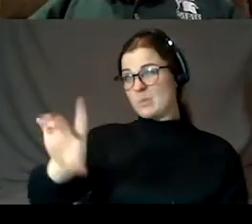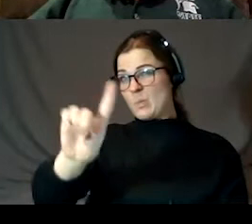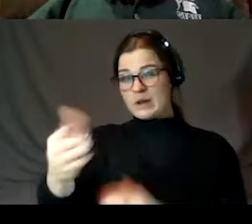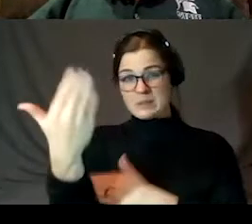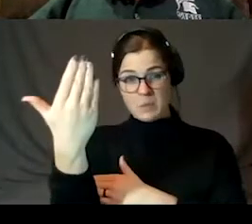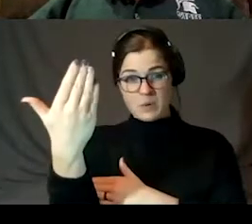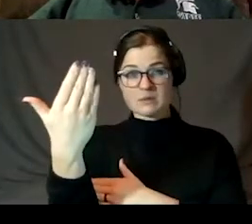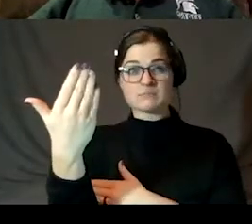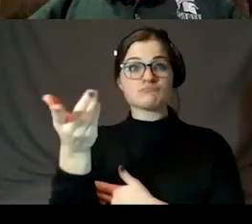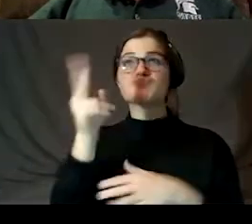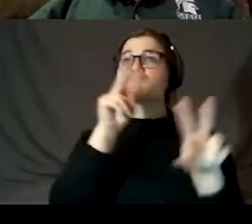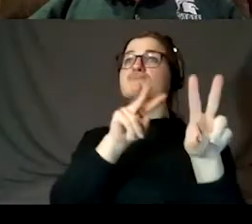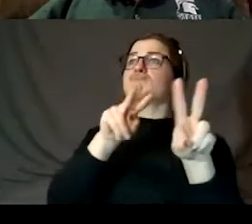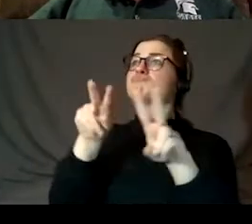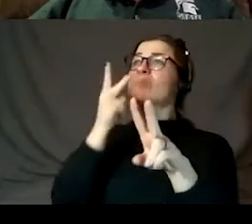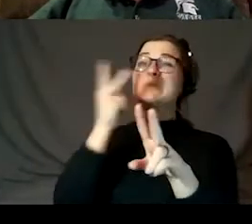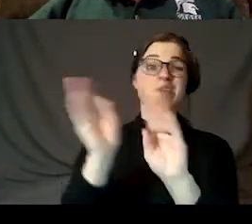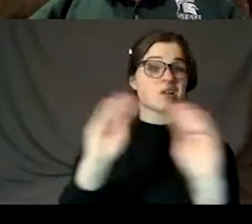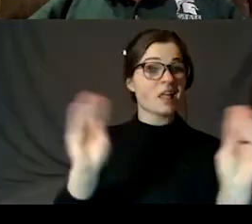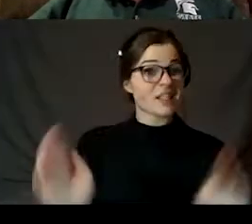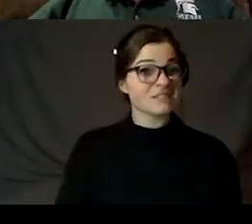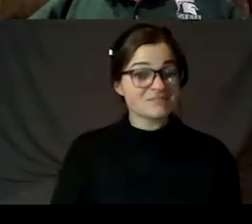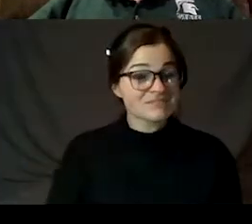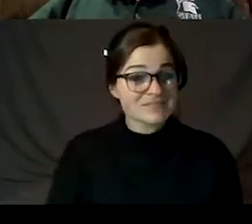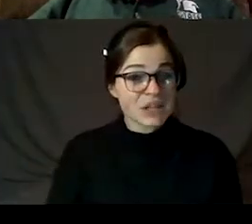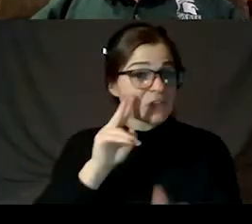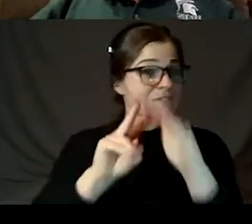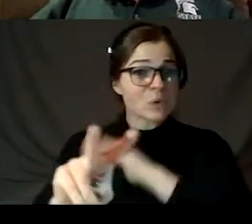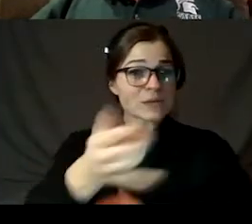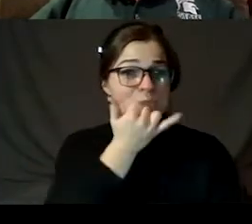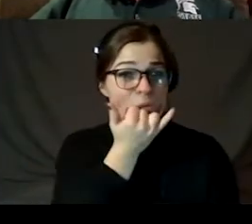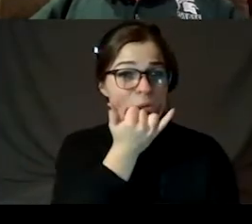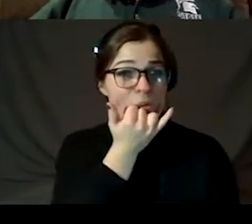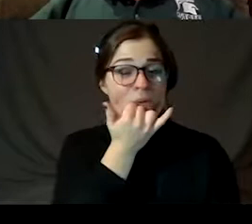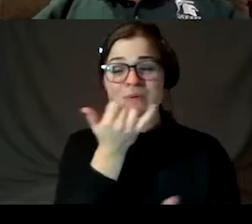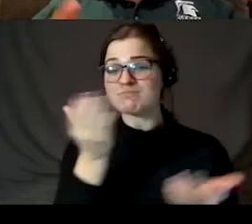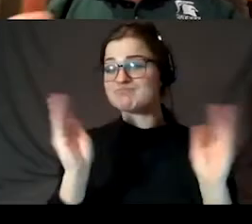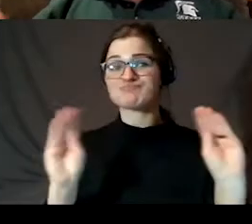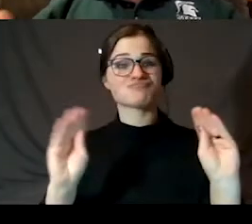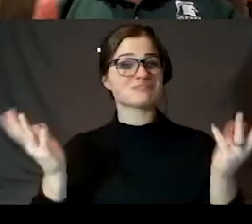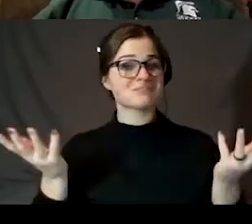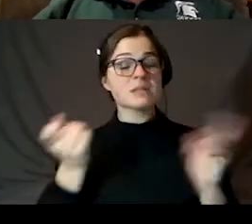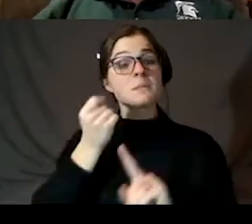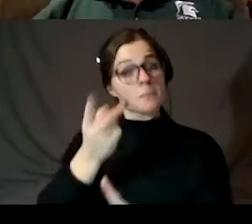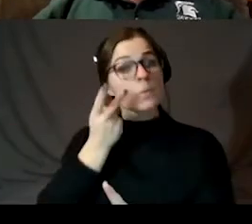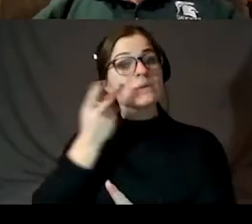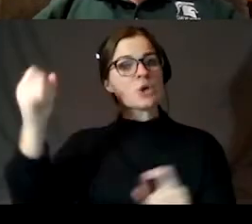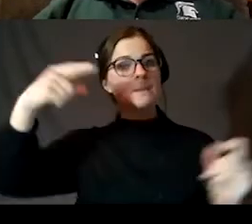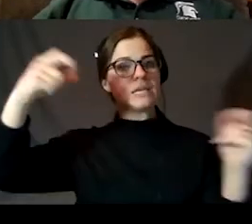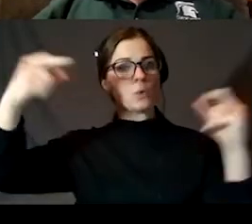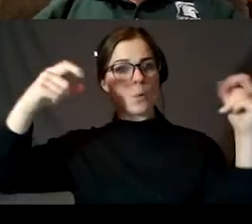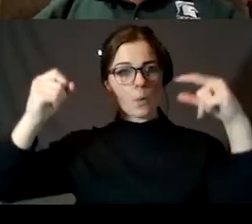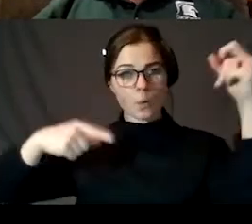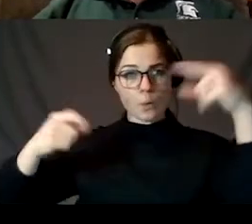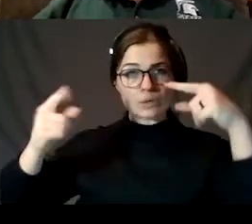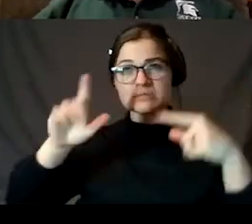nothing. The forecasts were inaccurate, and we didn't get much. However, we did see meteors, probably early